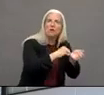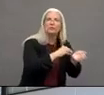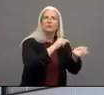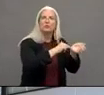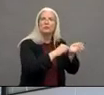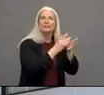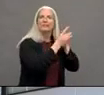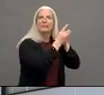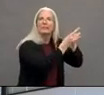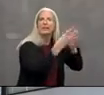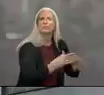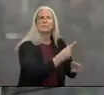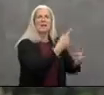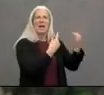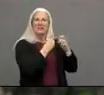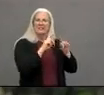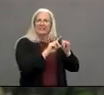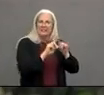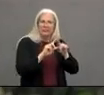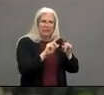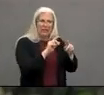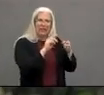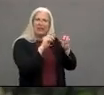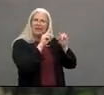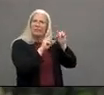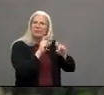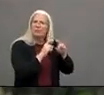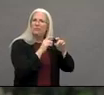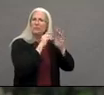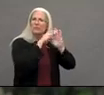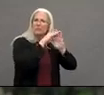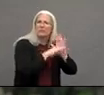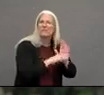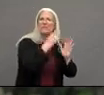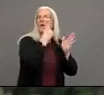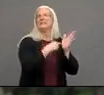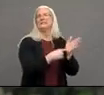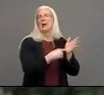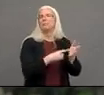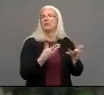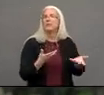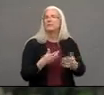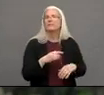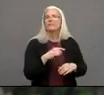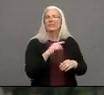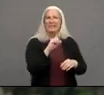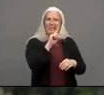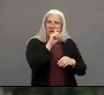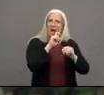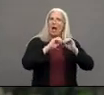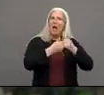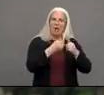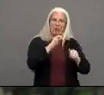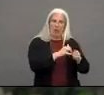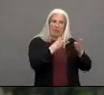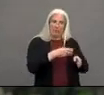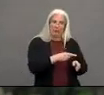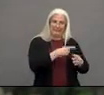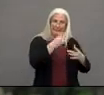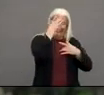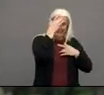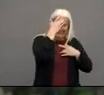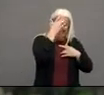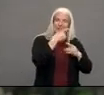coronavirus some examples of calls might be that a provider will call and ask how do I safely discharge a COVID positive